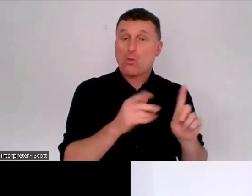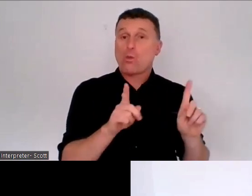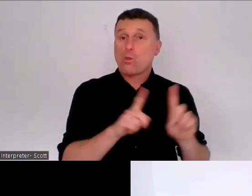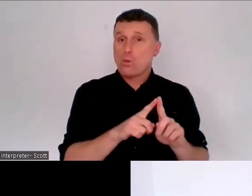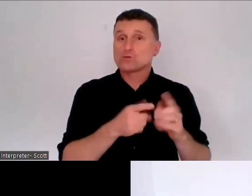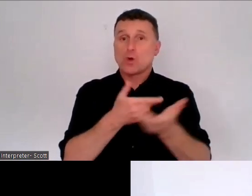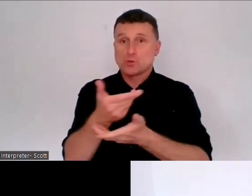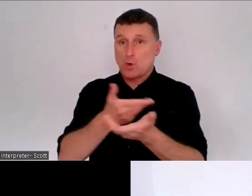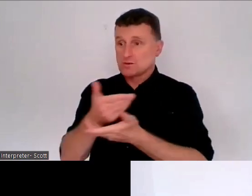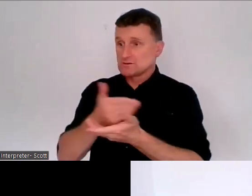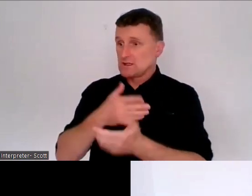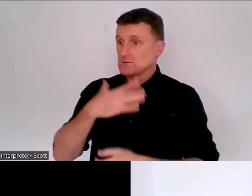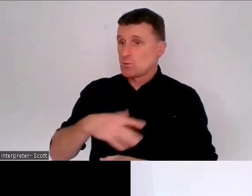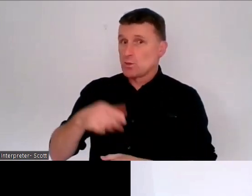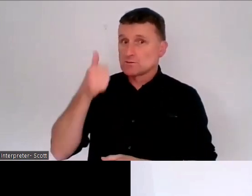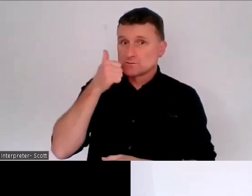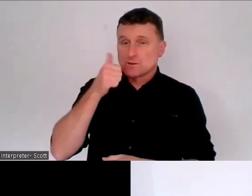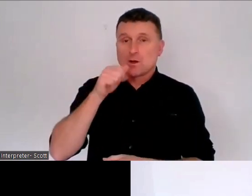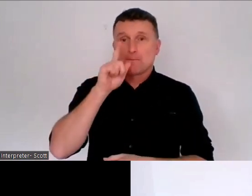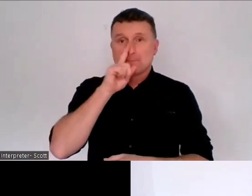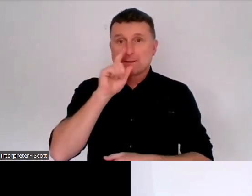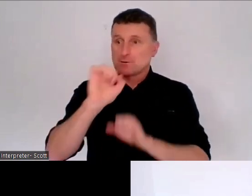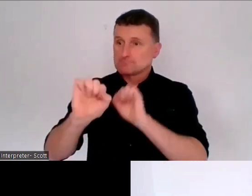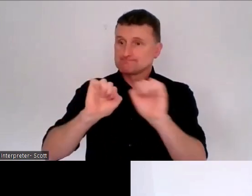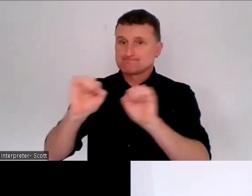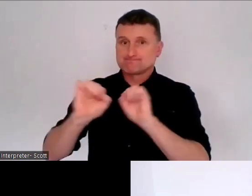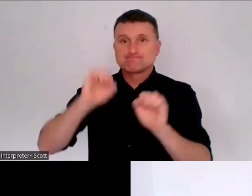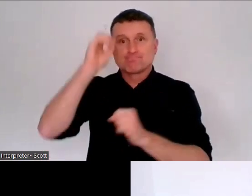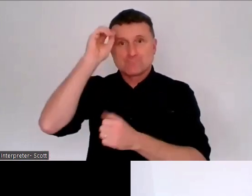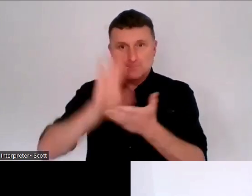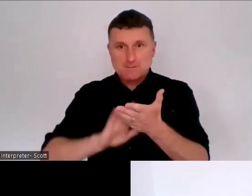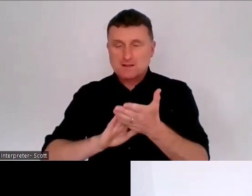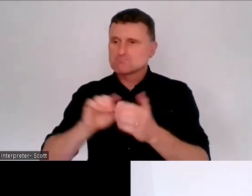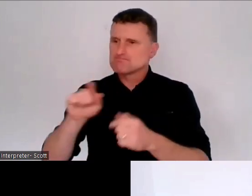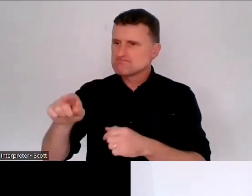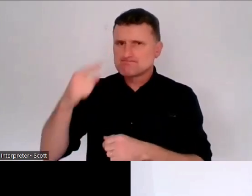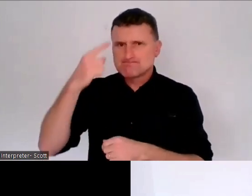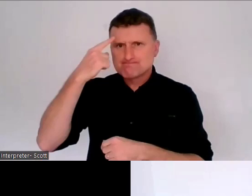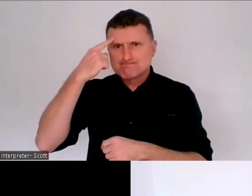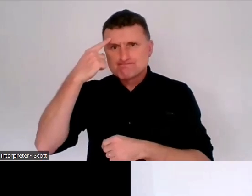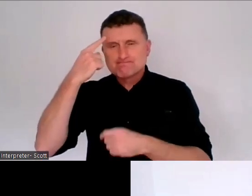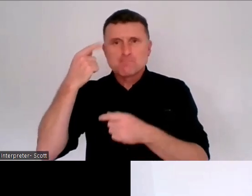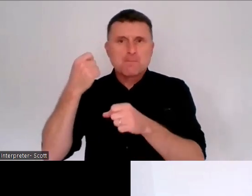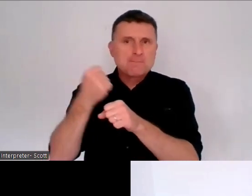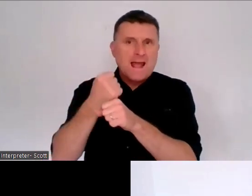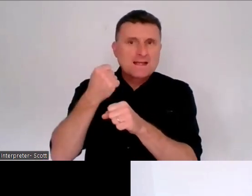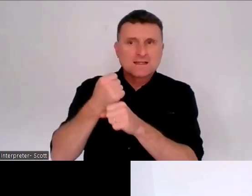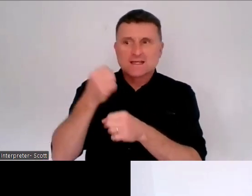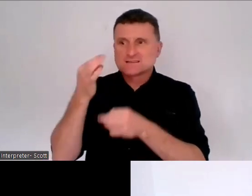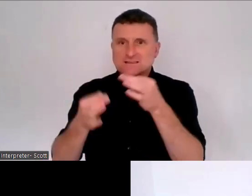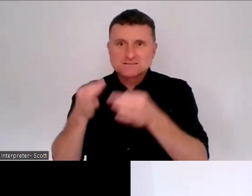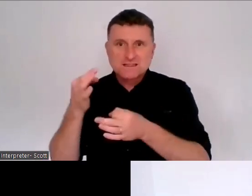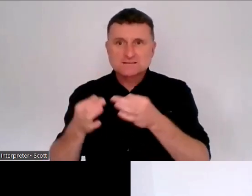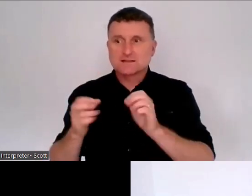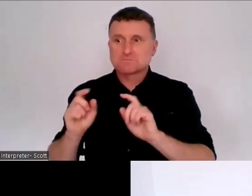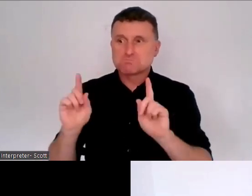about people's experiences of making decisions about their lives or having other people make decisions about their lives.